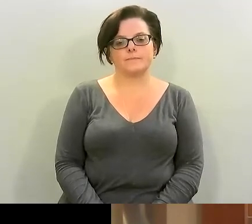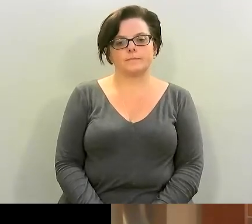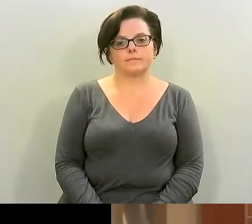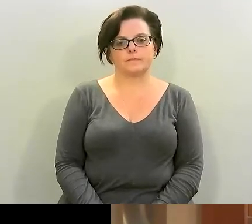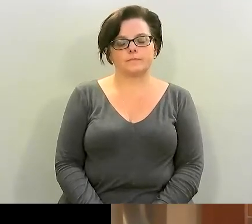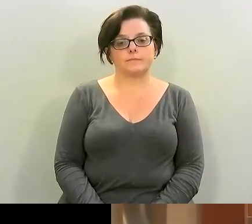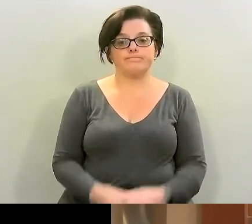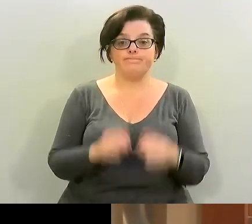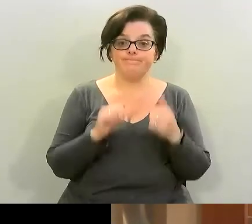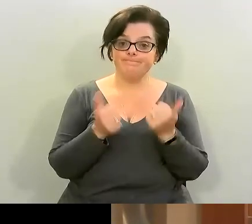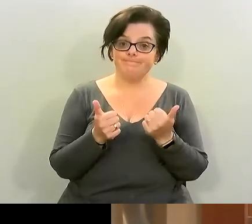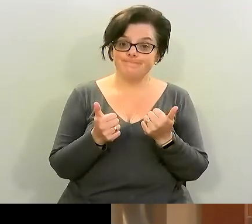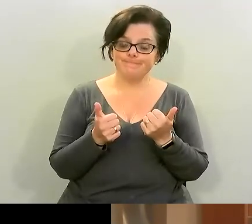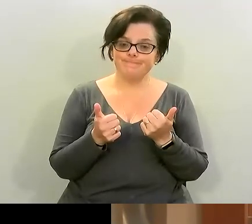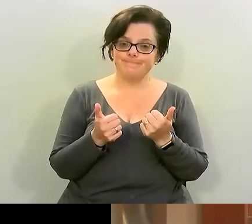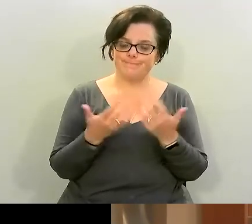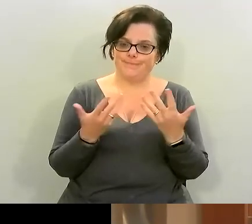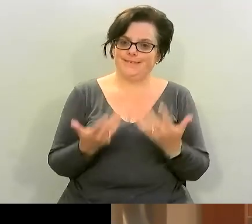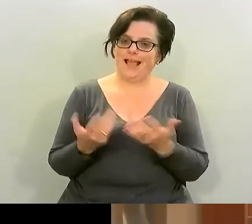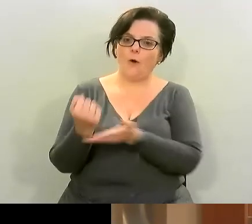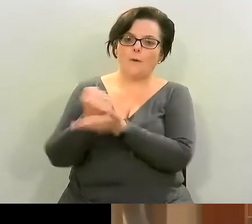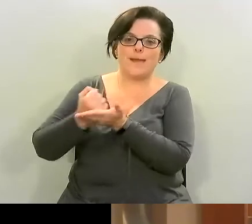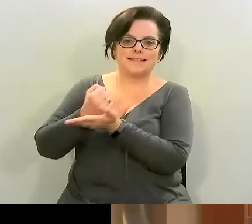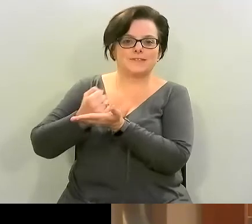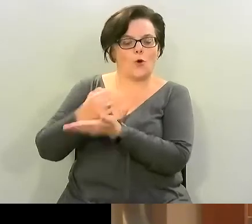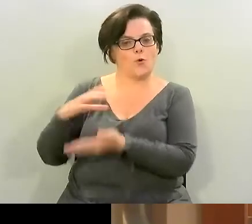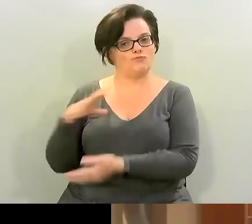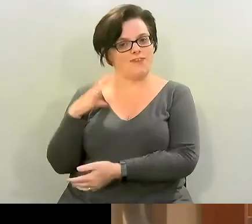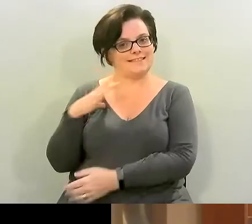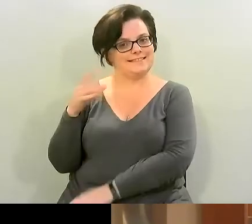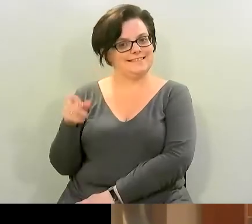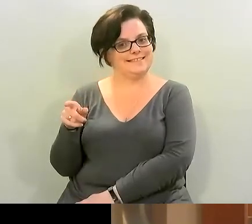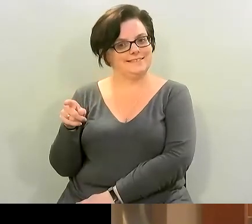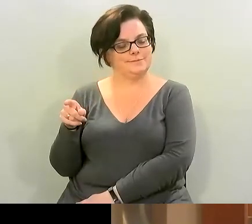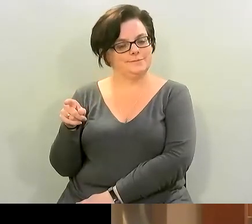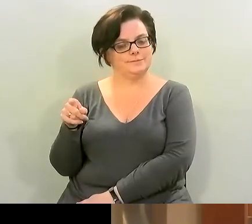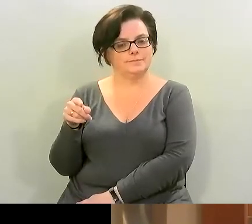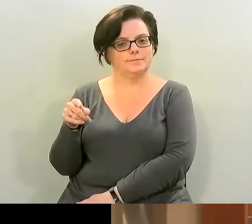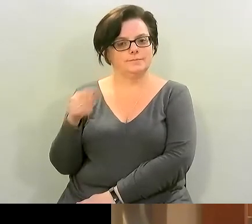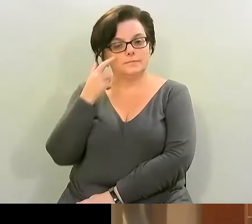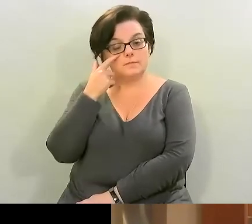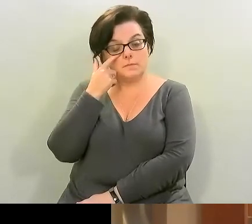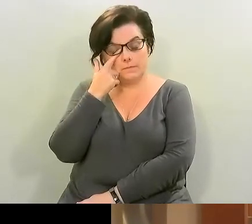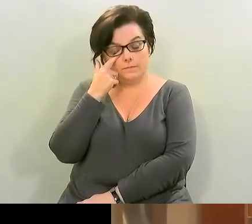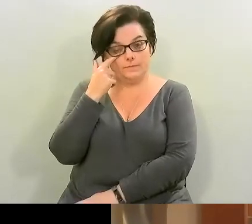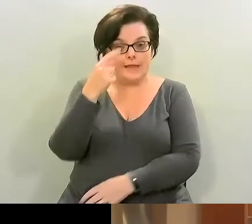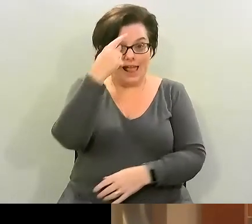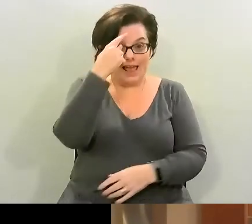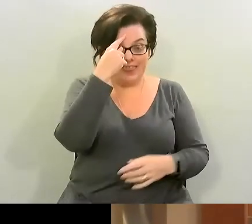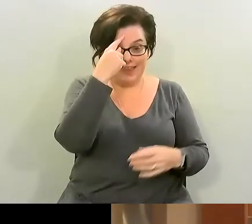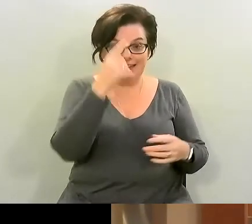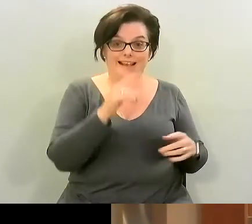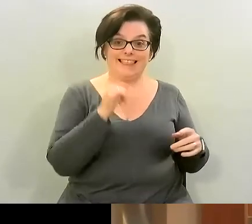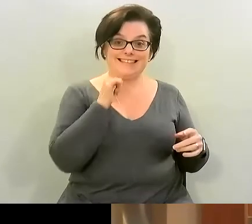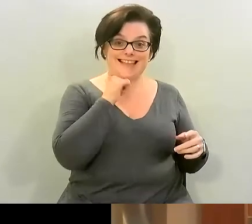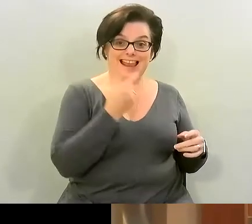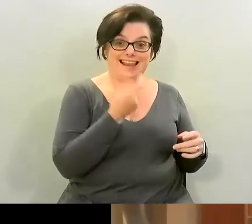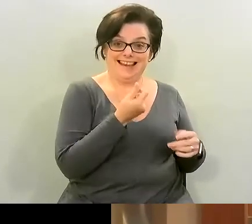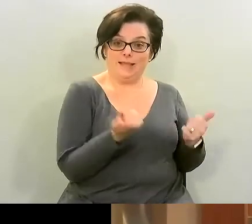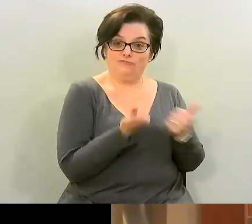great so my pesto is ready um my i believe that my steak is almost ready